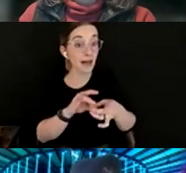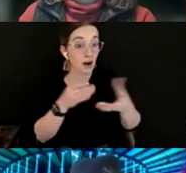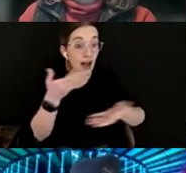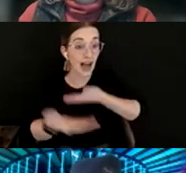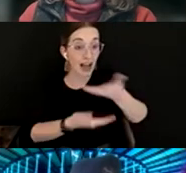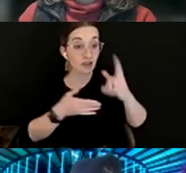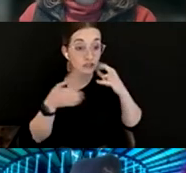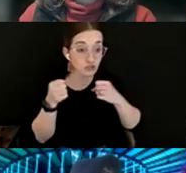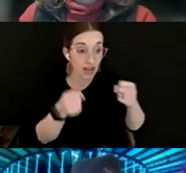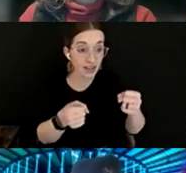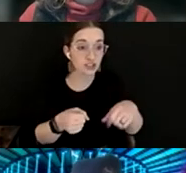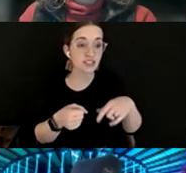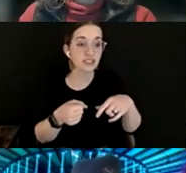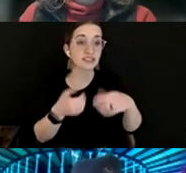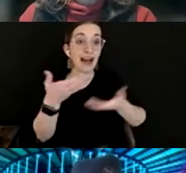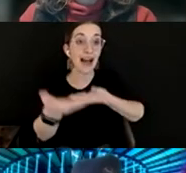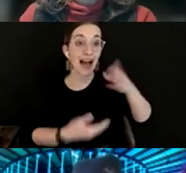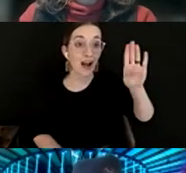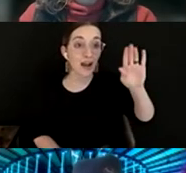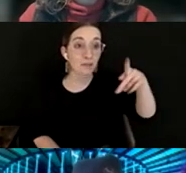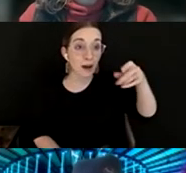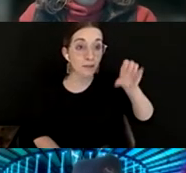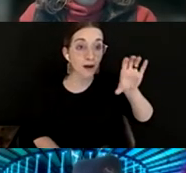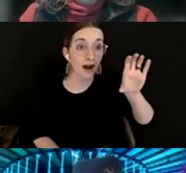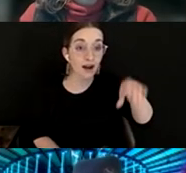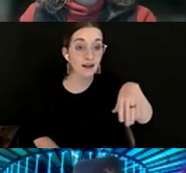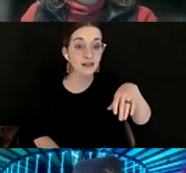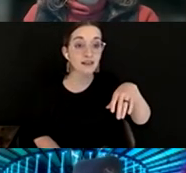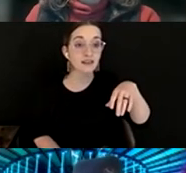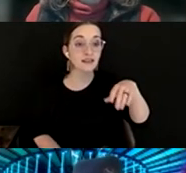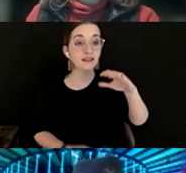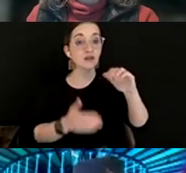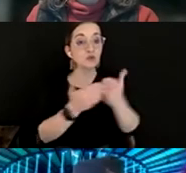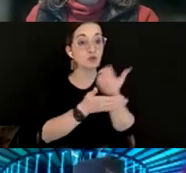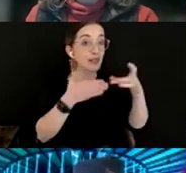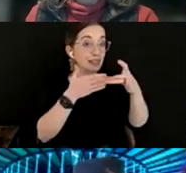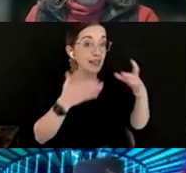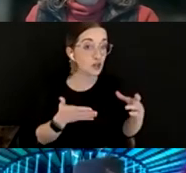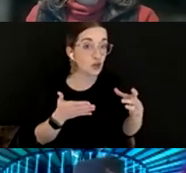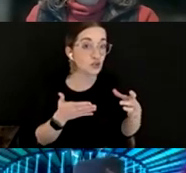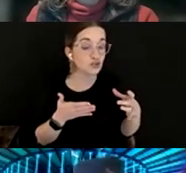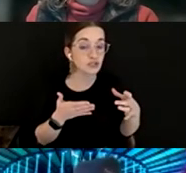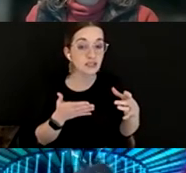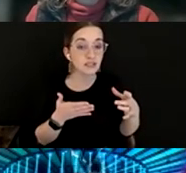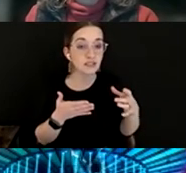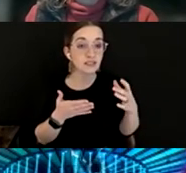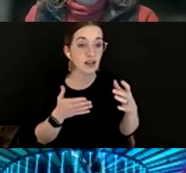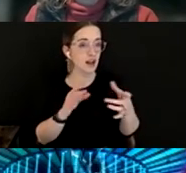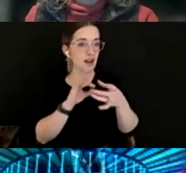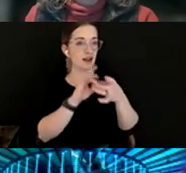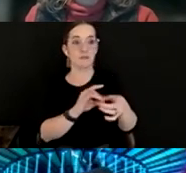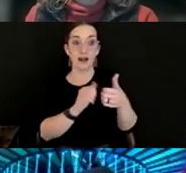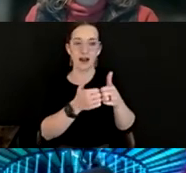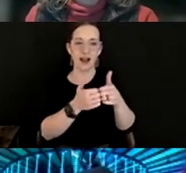BIPOC new leaders about the ways that we can